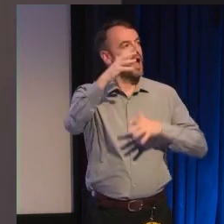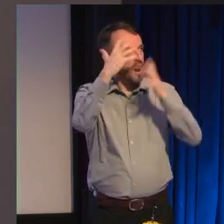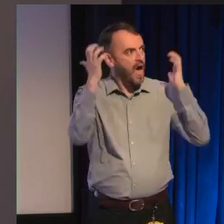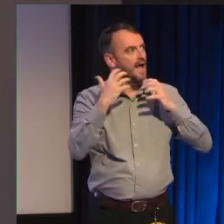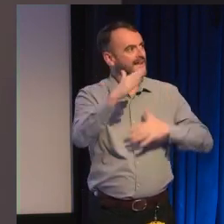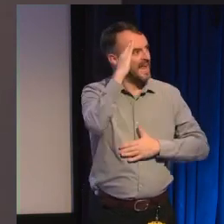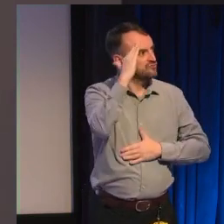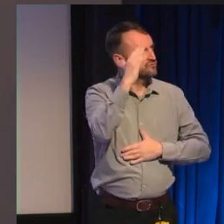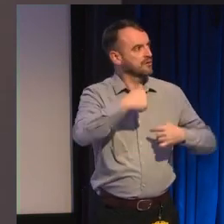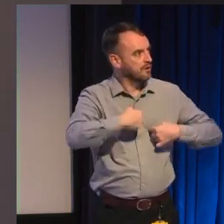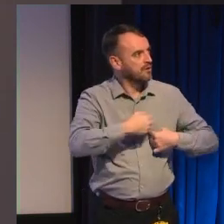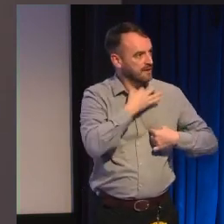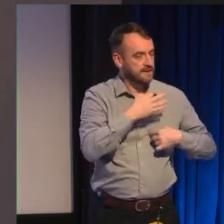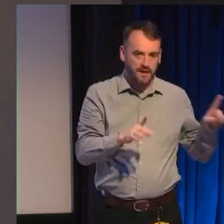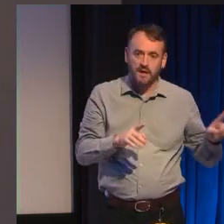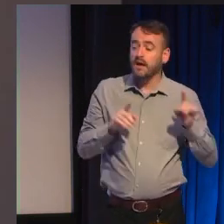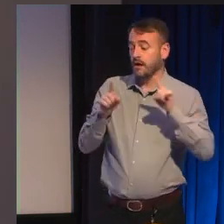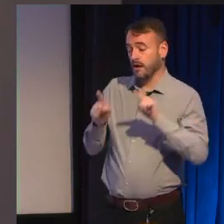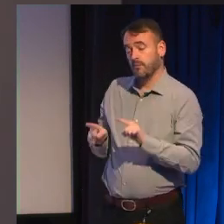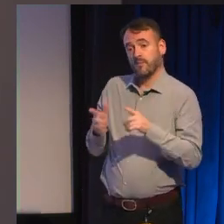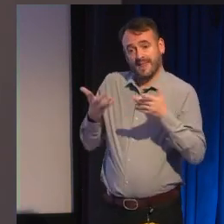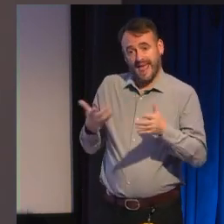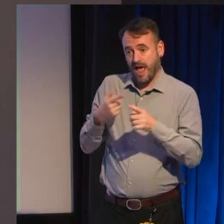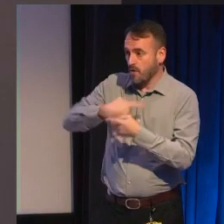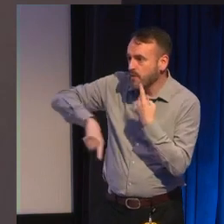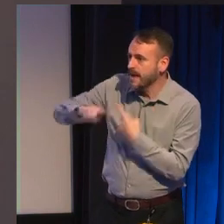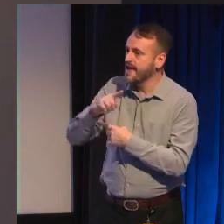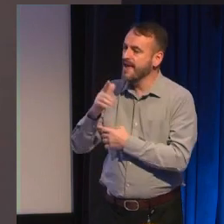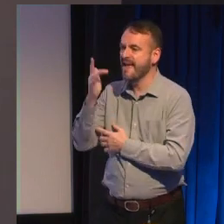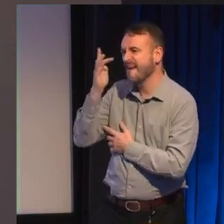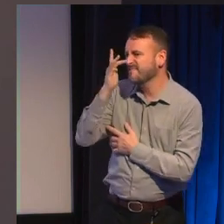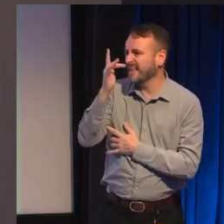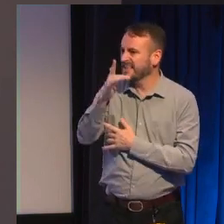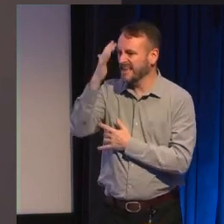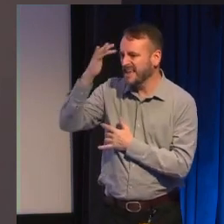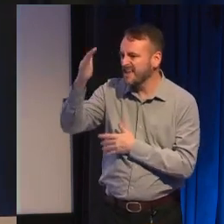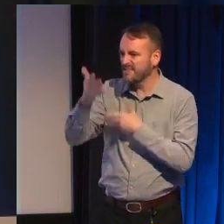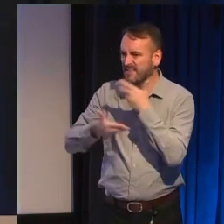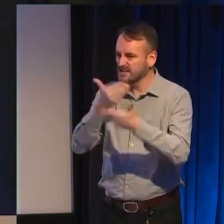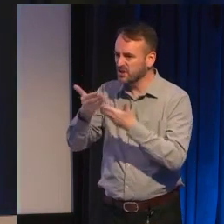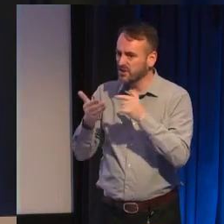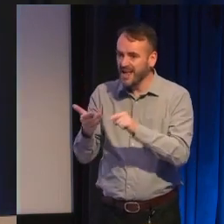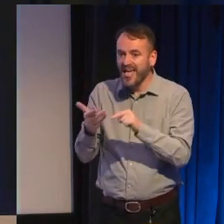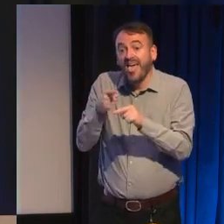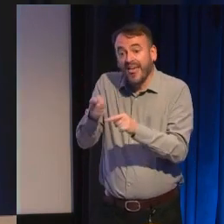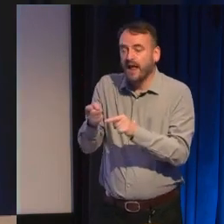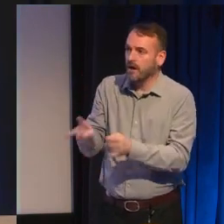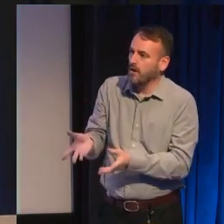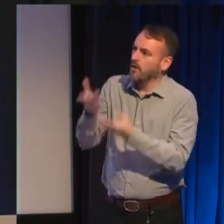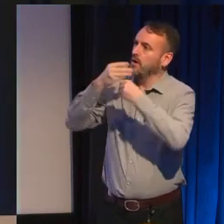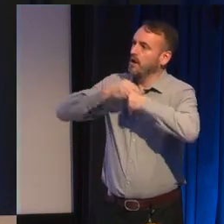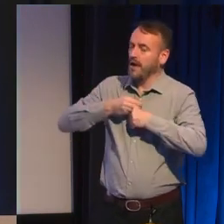for ever more fanciful fiction has given us this illusion of reliable feels like first-hand experience of all kinds of